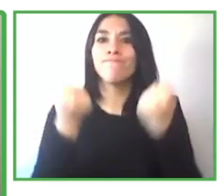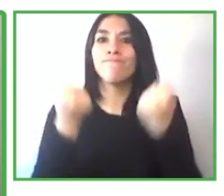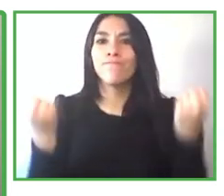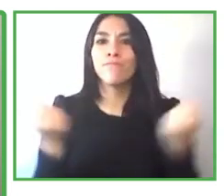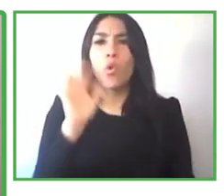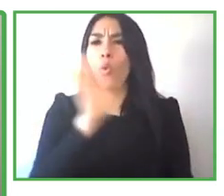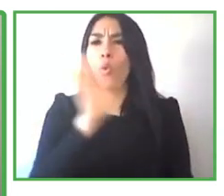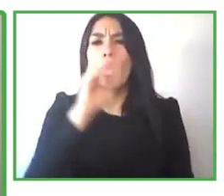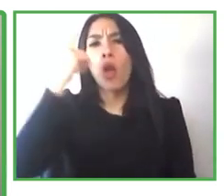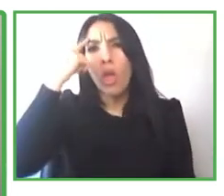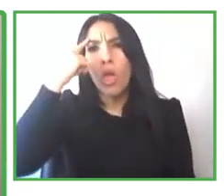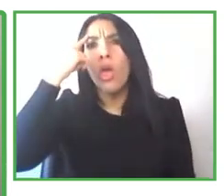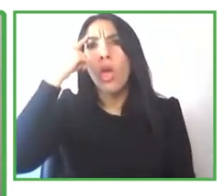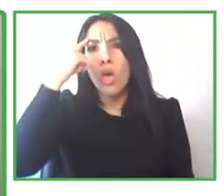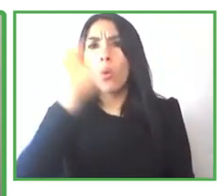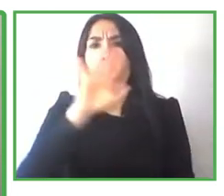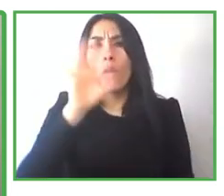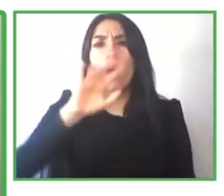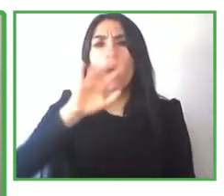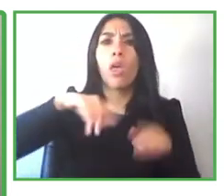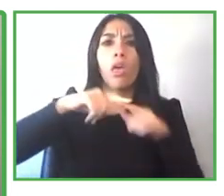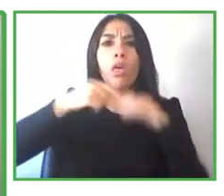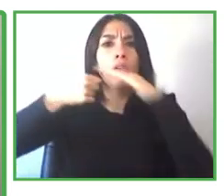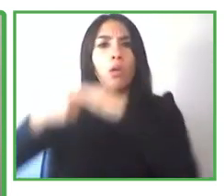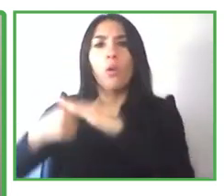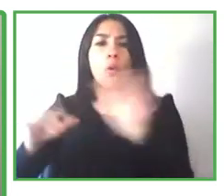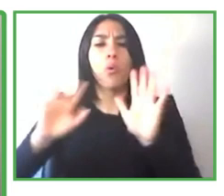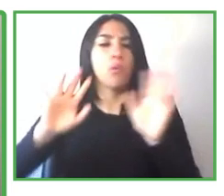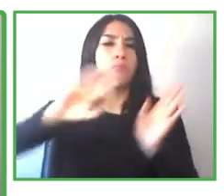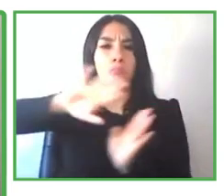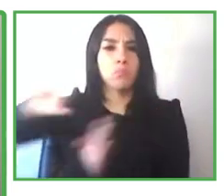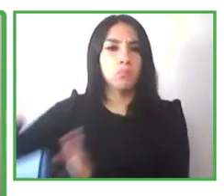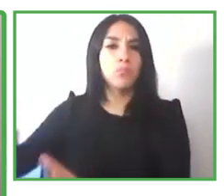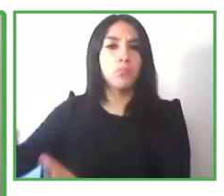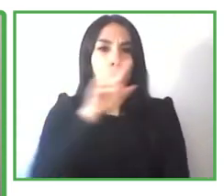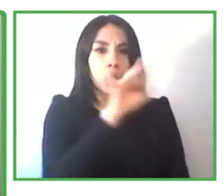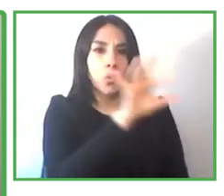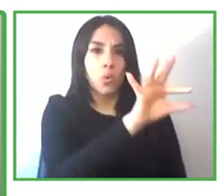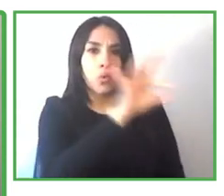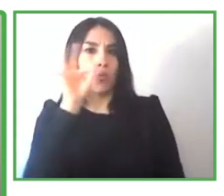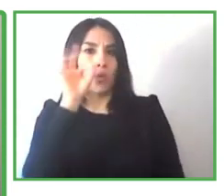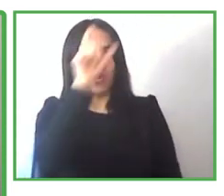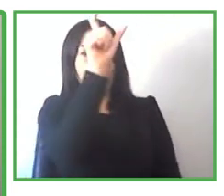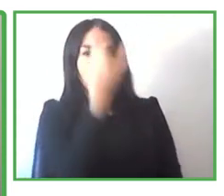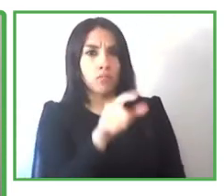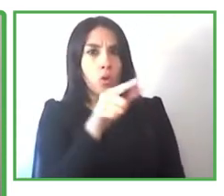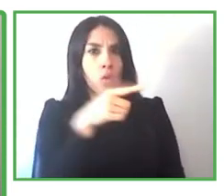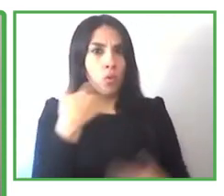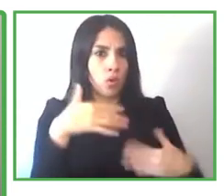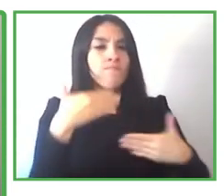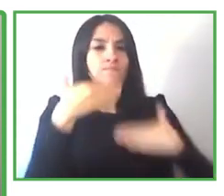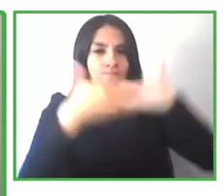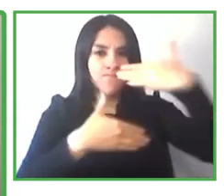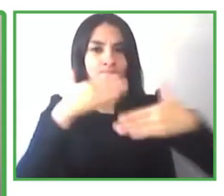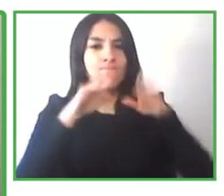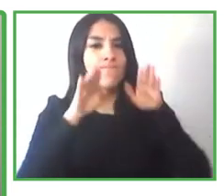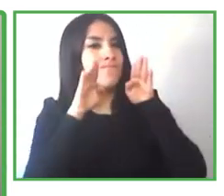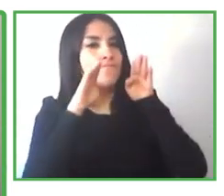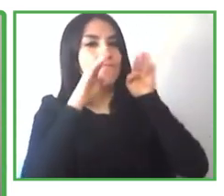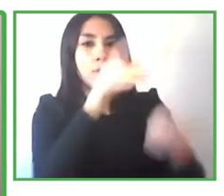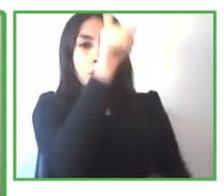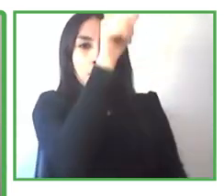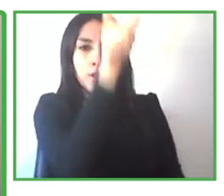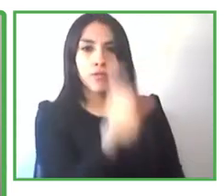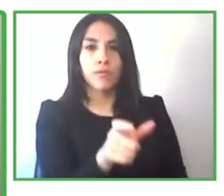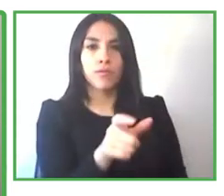accept them for who they are and and treat them as a person first and they're just like any other person they just want to be